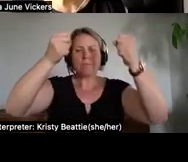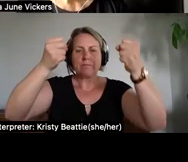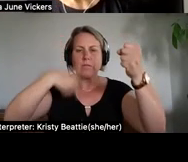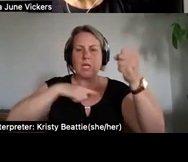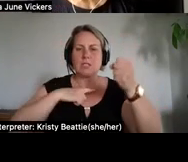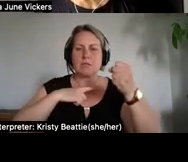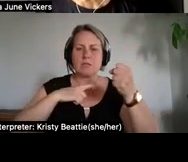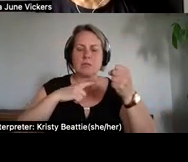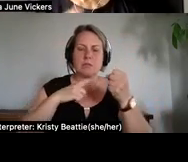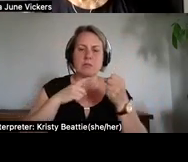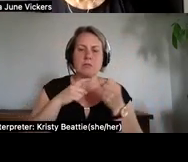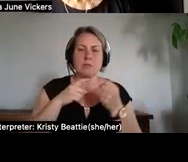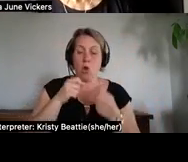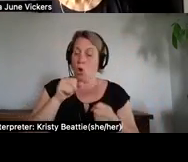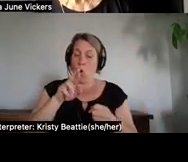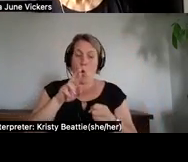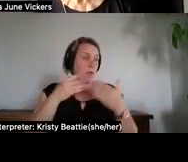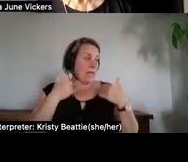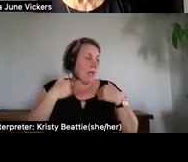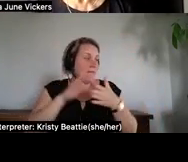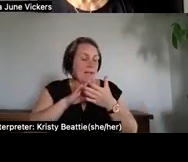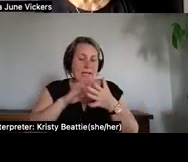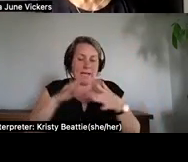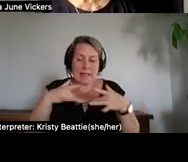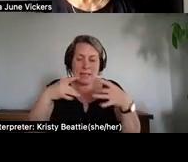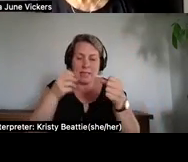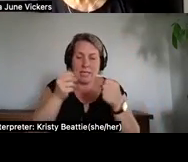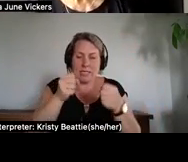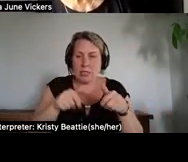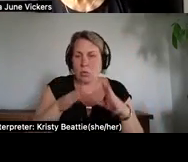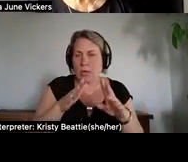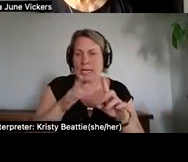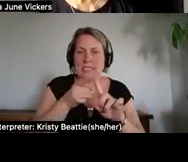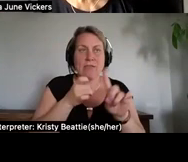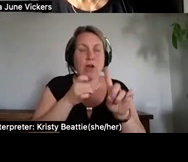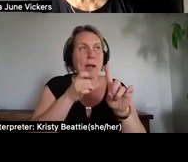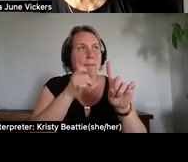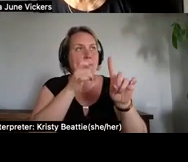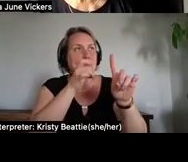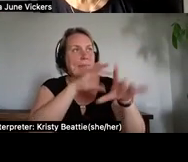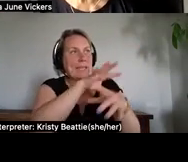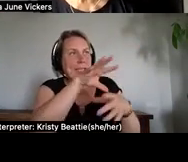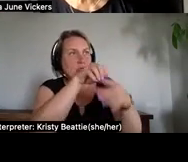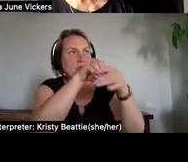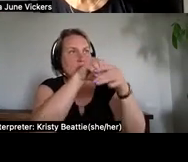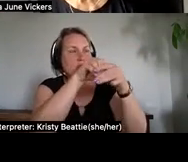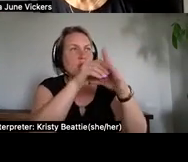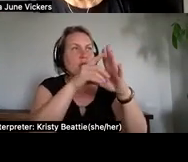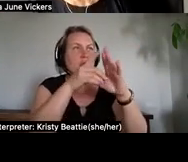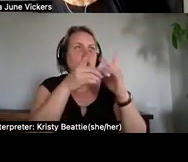from the interior or the prairies which are the sweat lodge